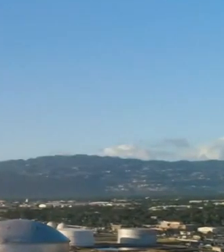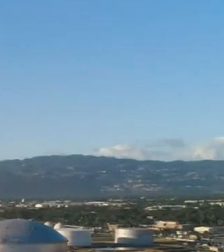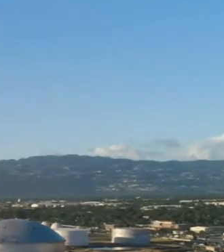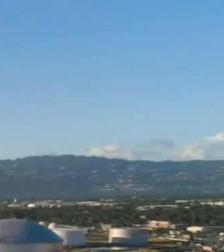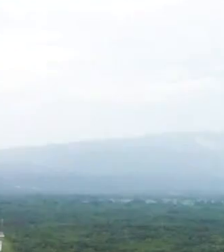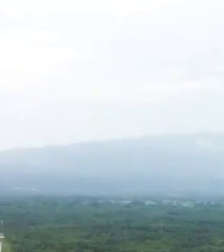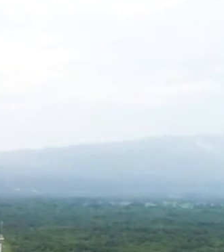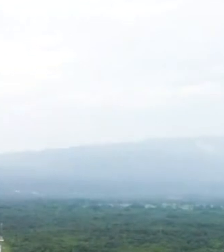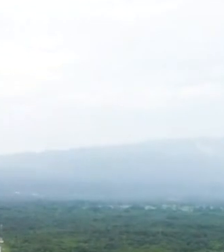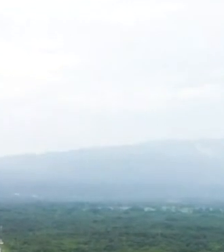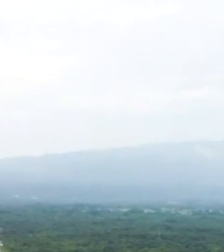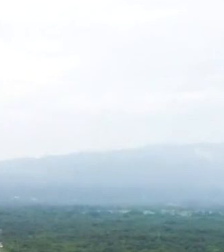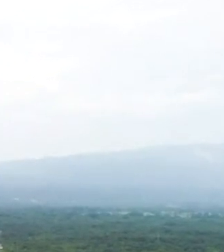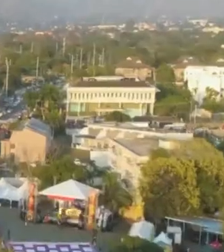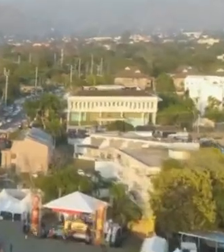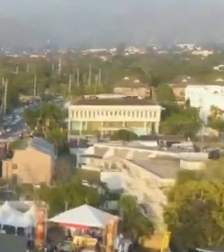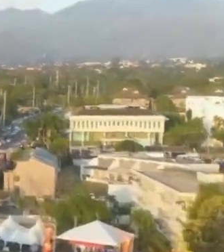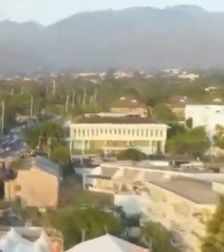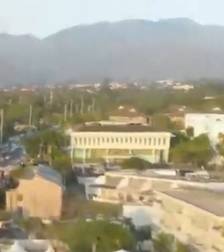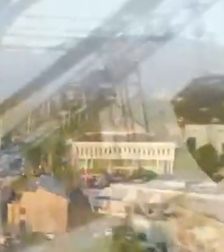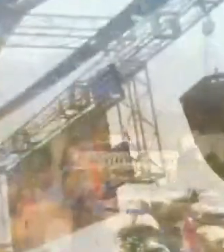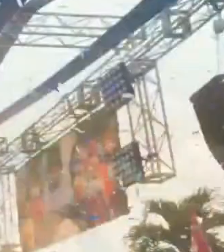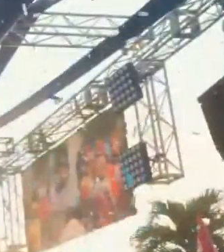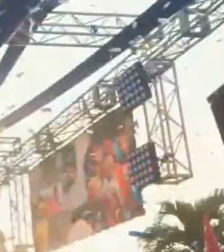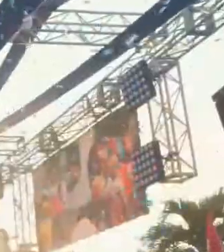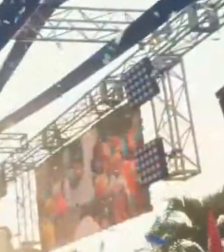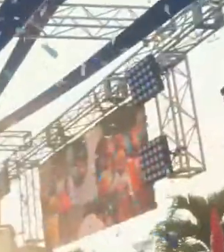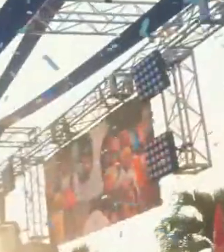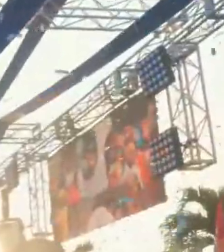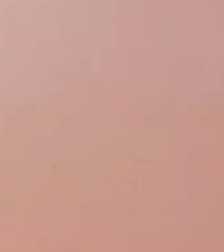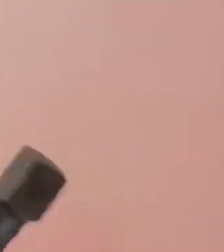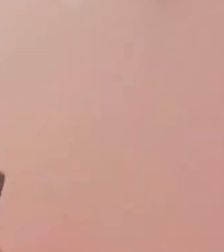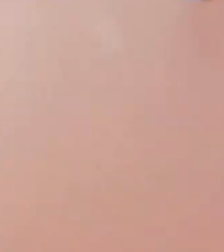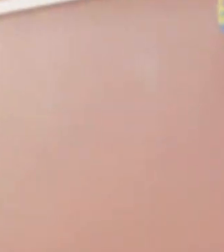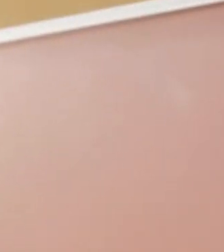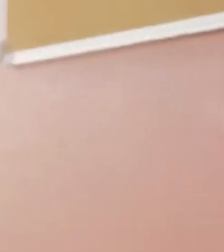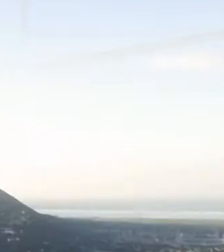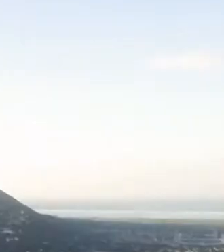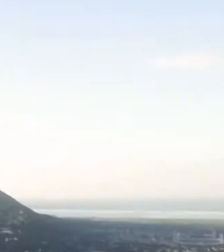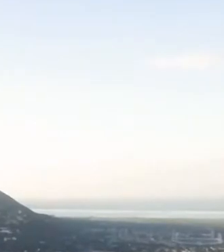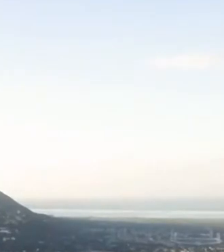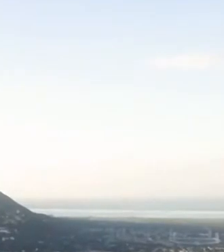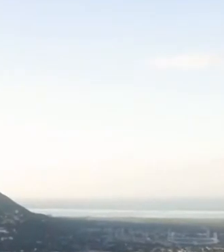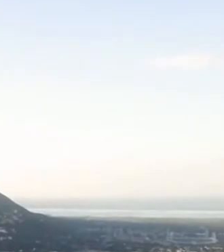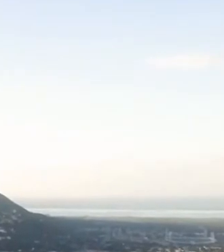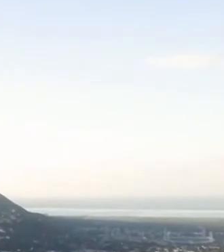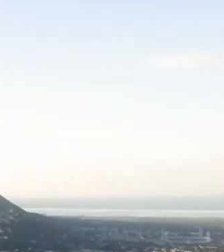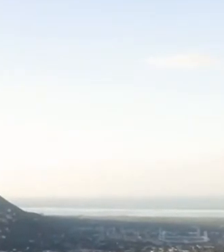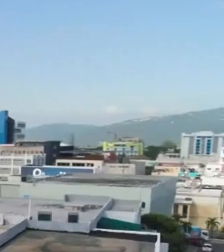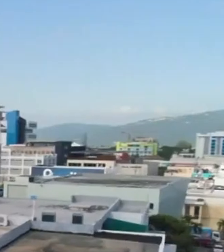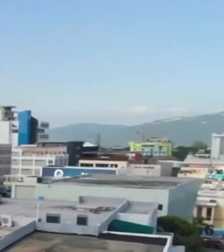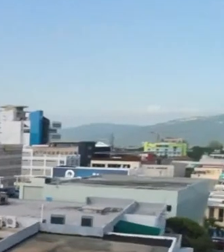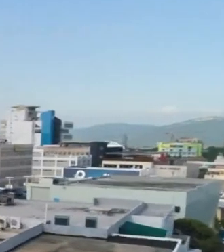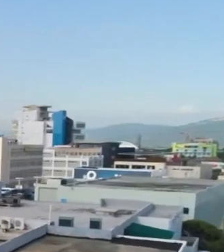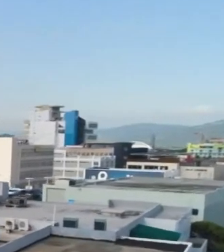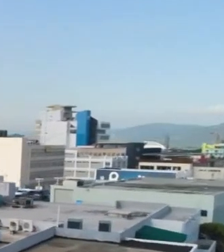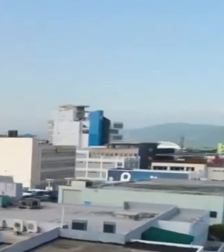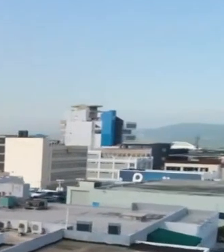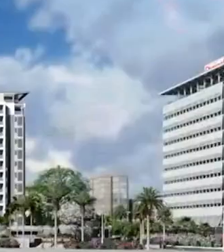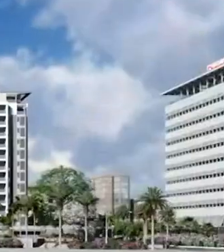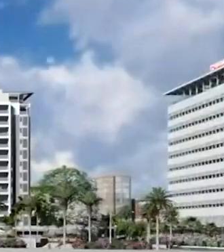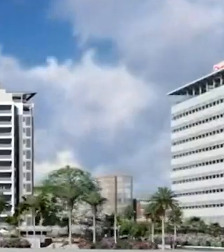grasp, where Jamaica becomes the place of choice to live, work, raise families and do business.